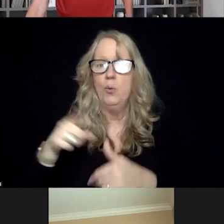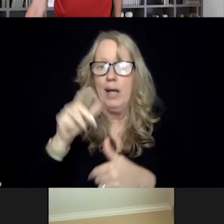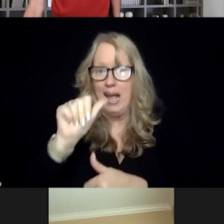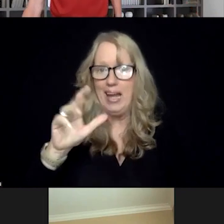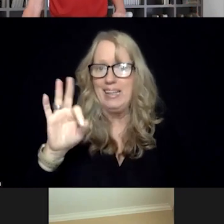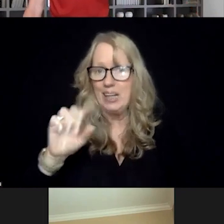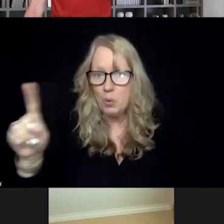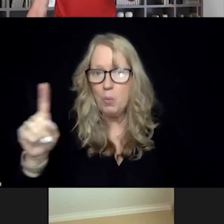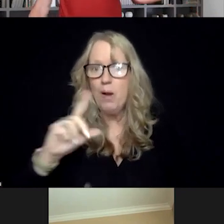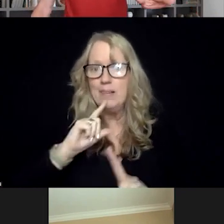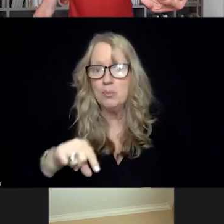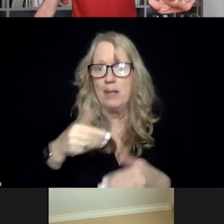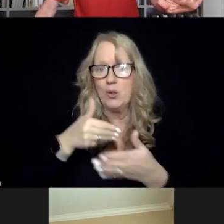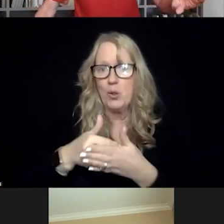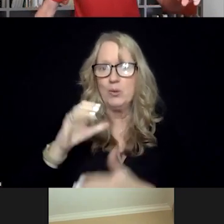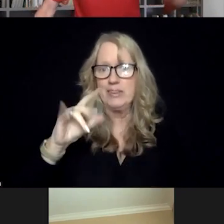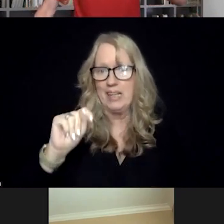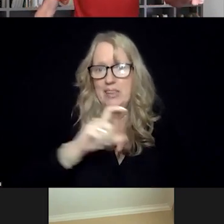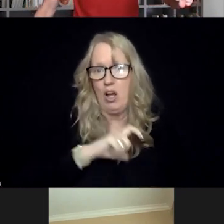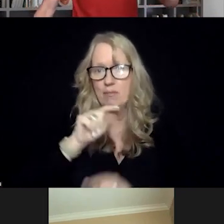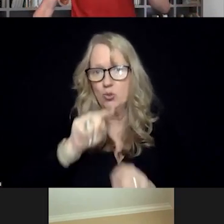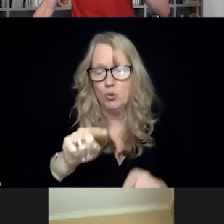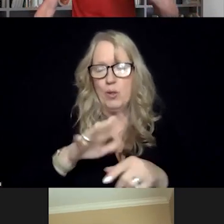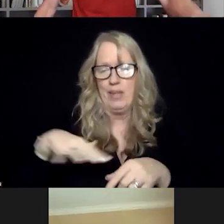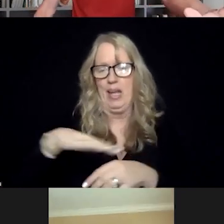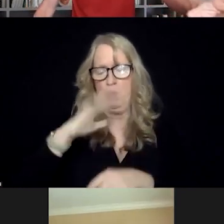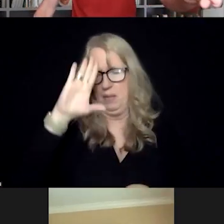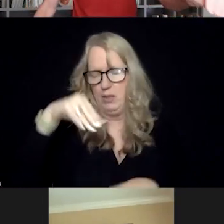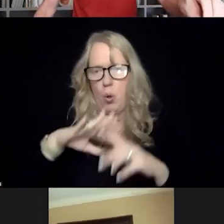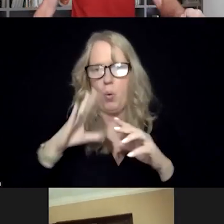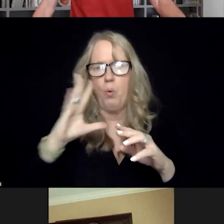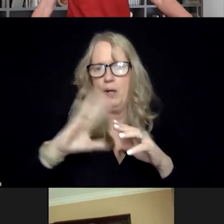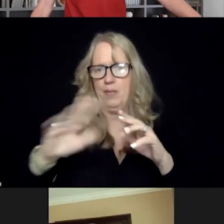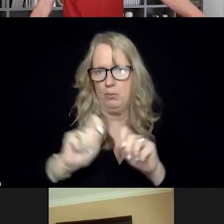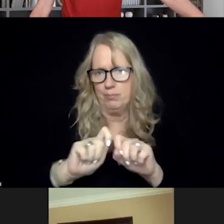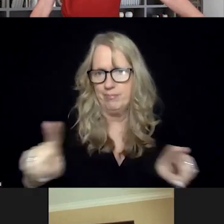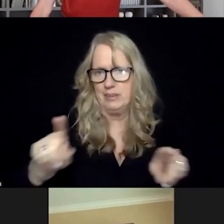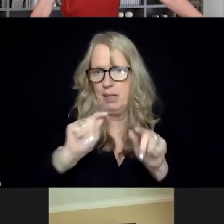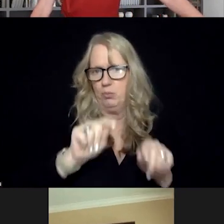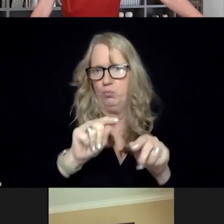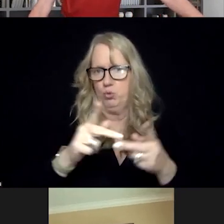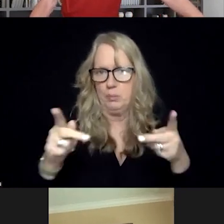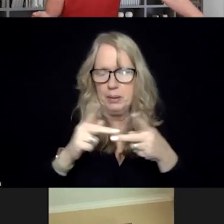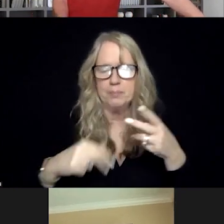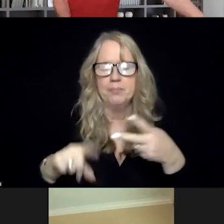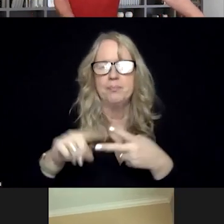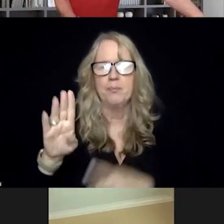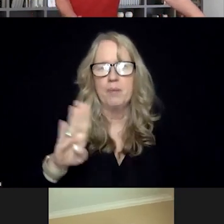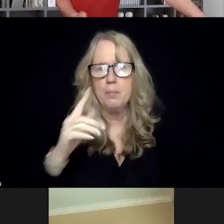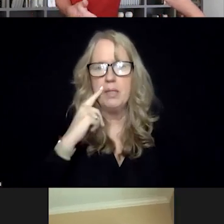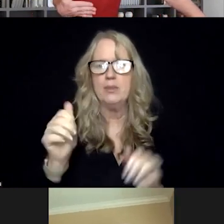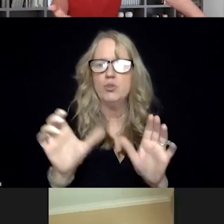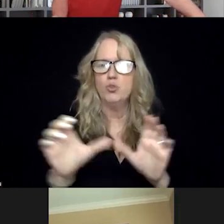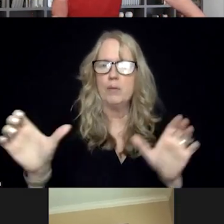dispatches the closest CIT officer to the scene. So they know where officers are and they dispatch them out to the scene. B, there's a certification